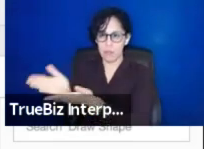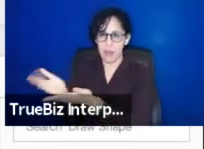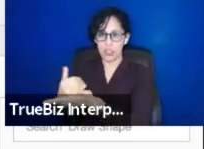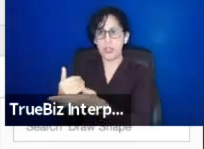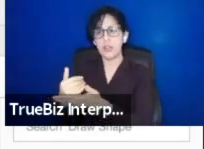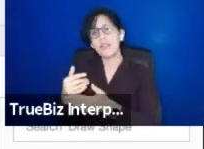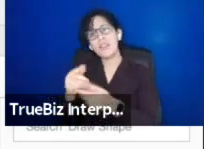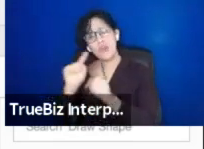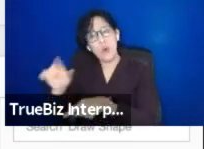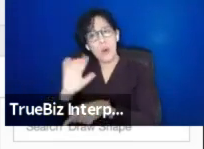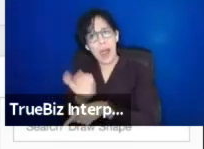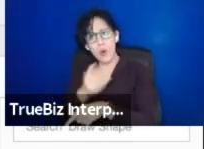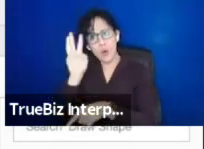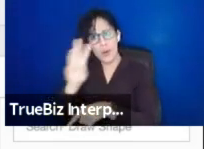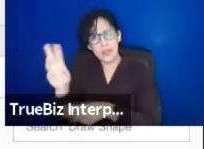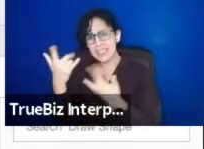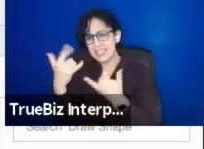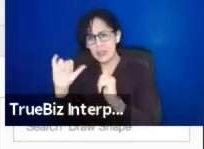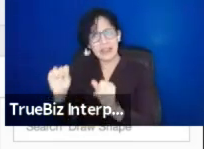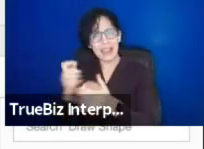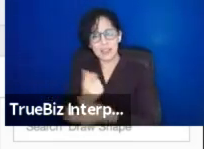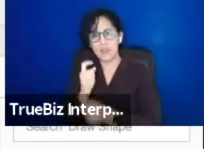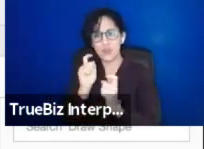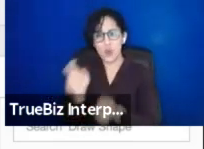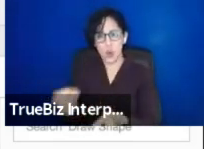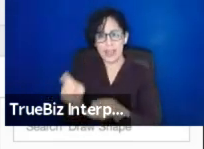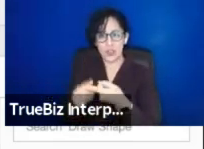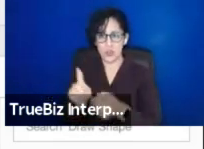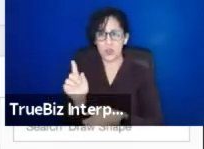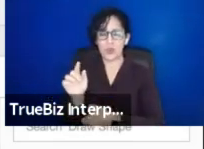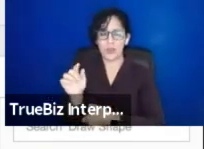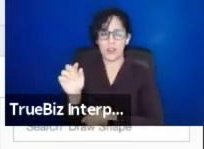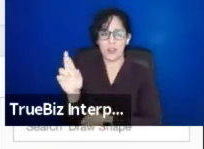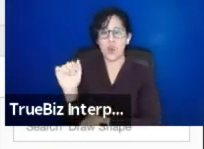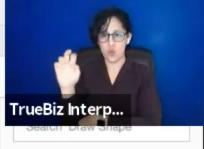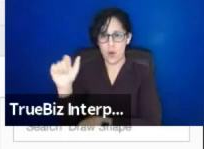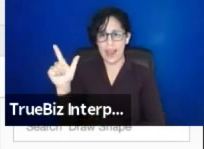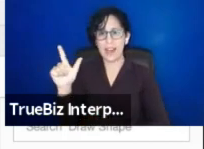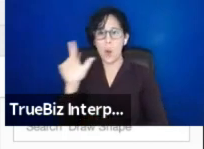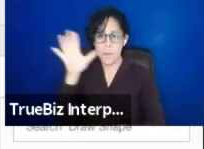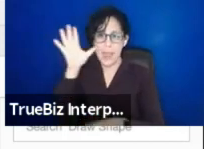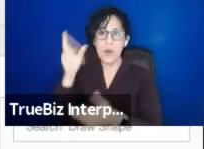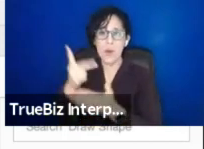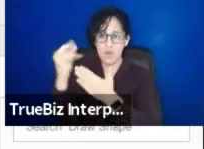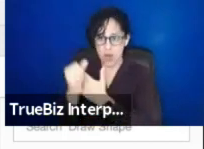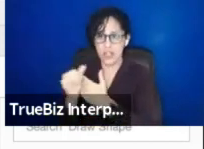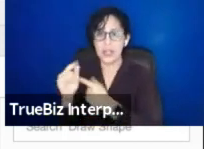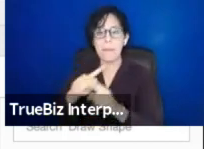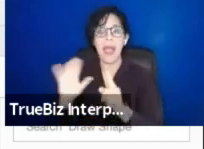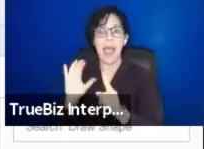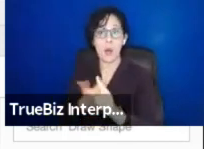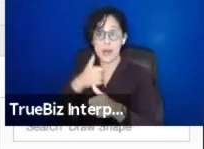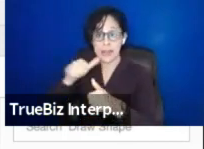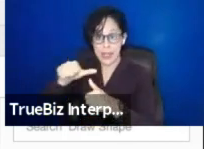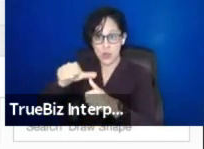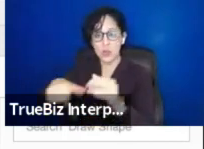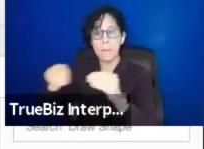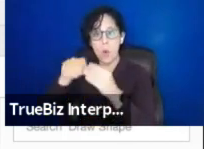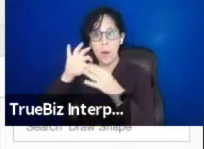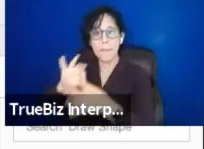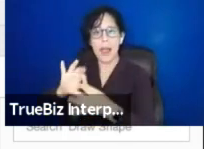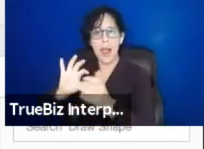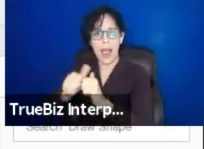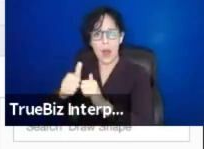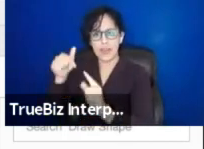still donate specifically to the Radical Parent Inclusion Project. But our ask letters were much more about how this is part of our